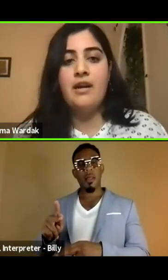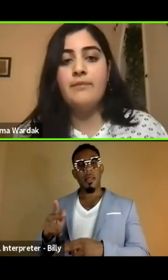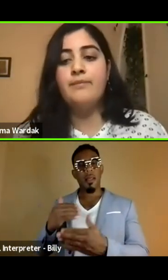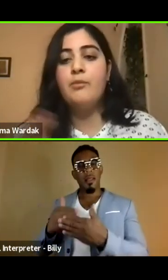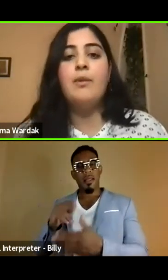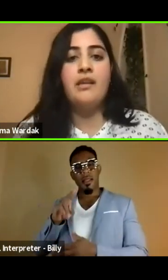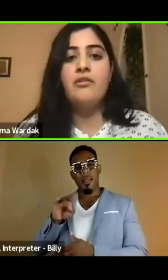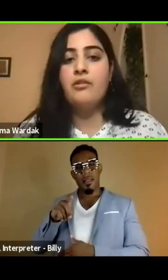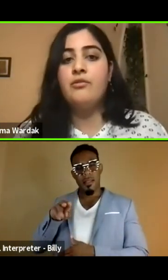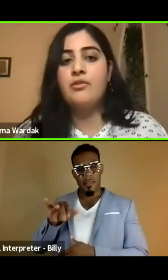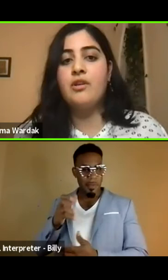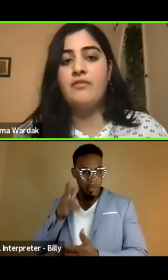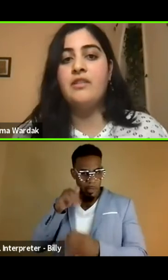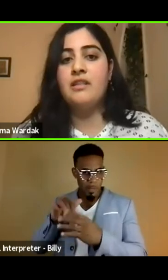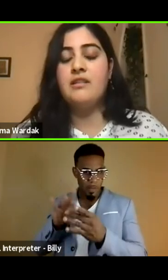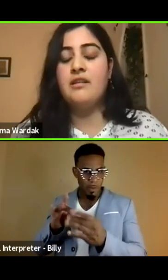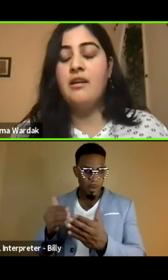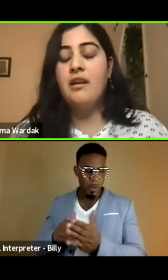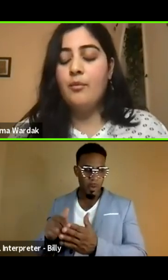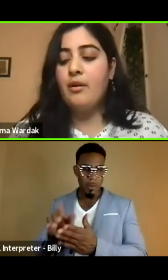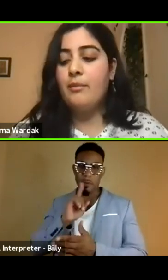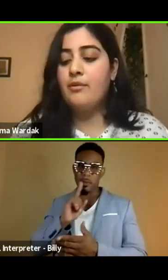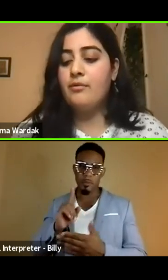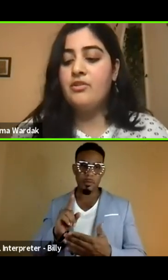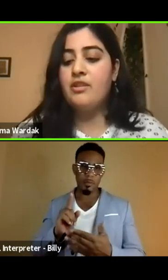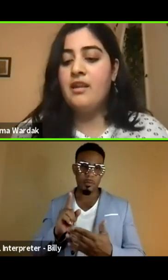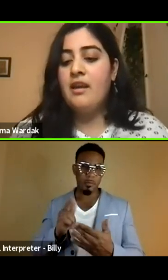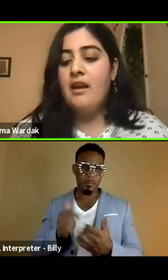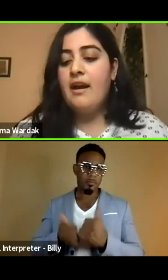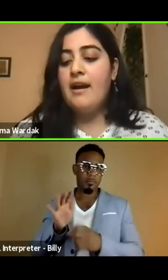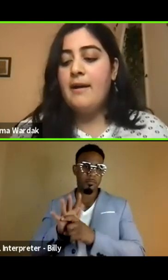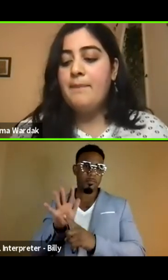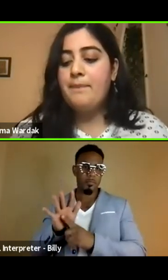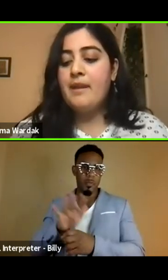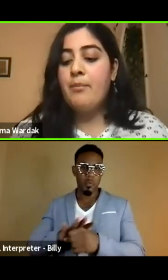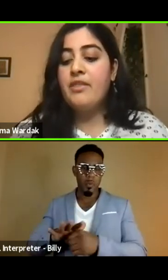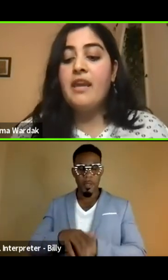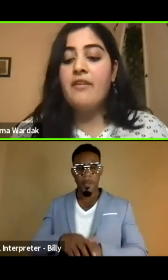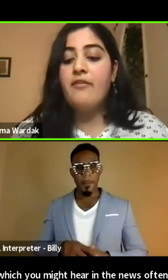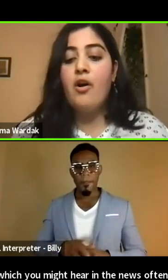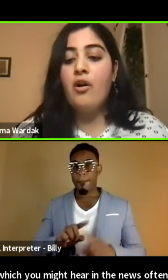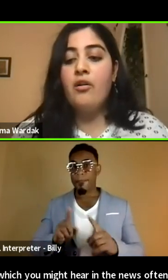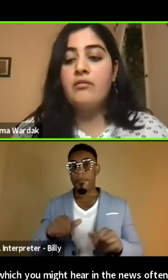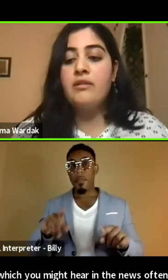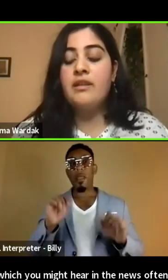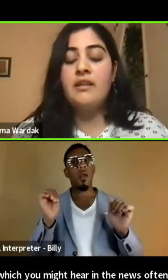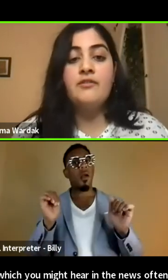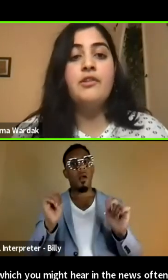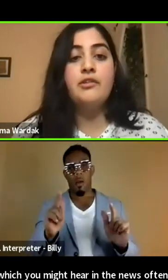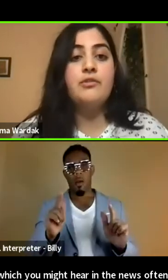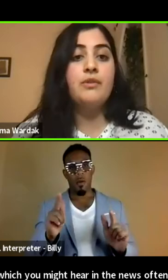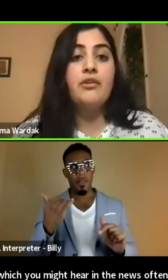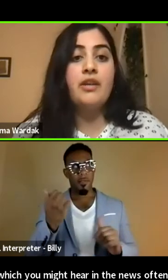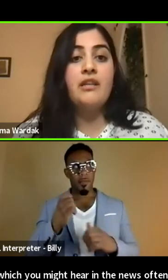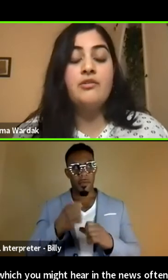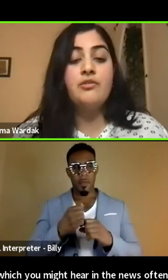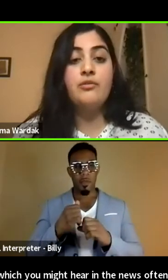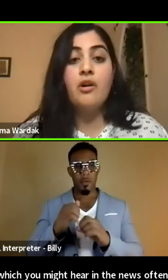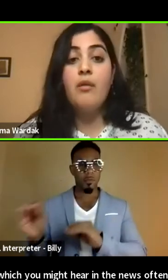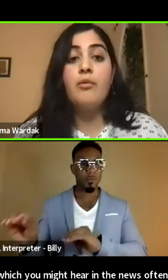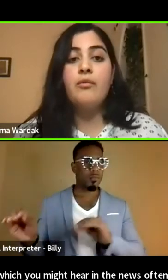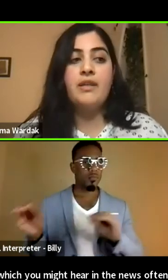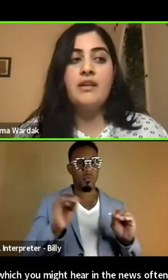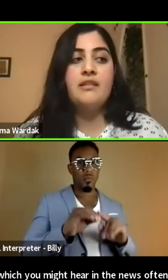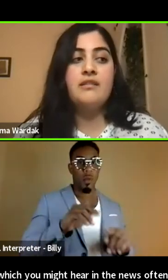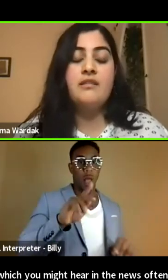um, you might hear in the news often. It's a prominent region. Um, but they've all in the last few years relocated